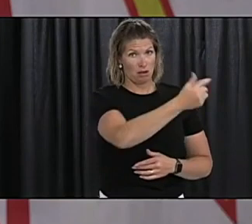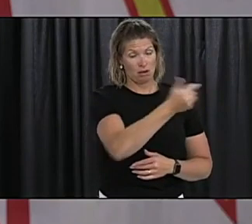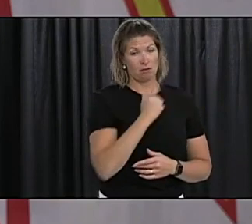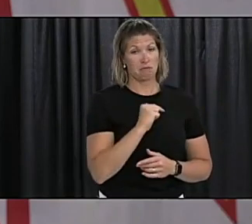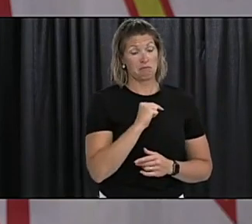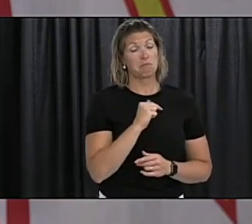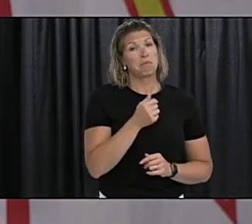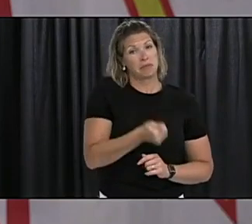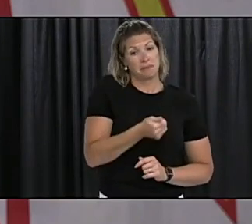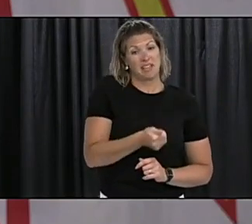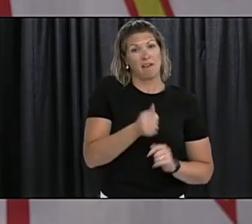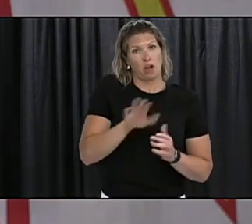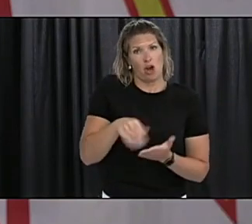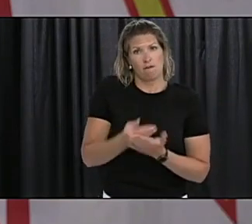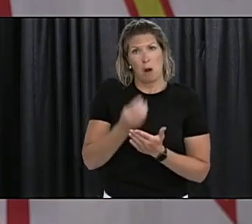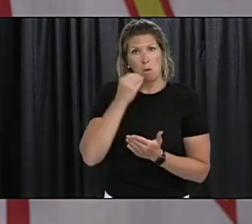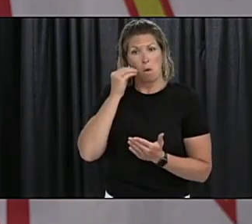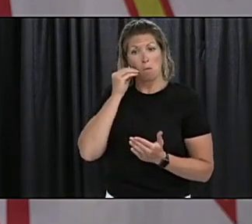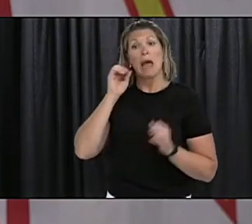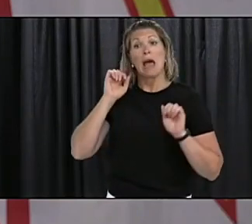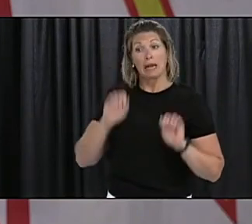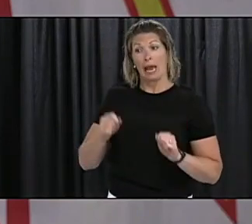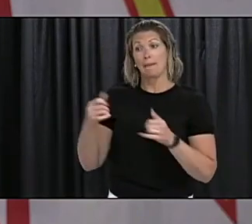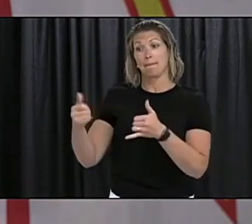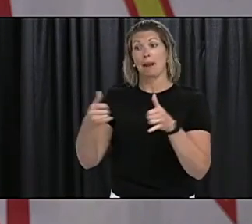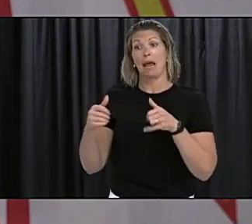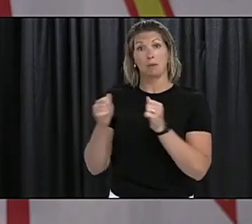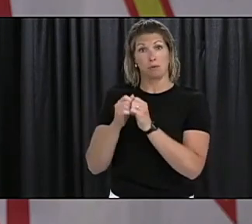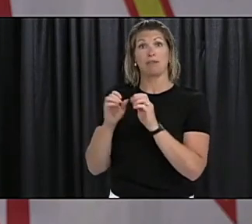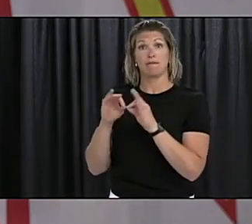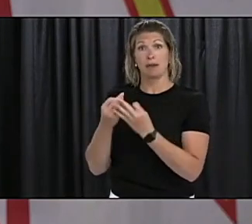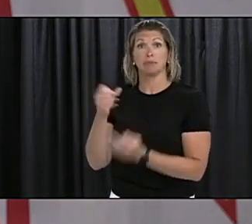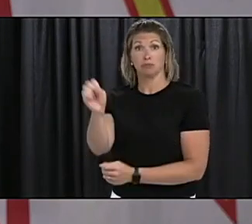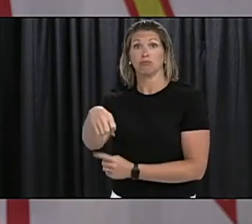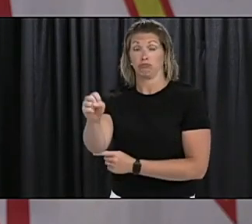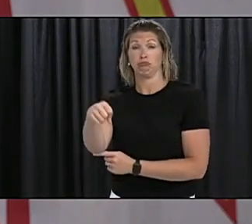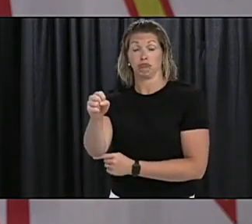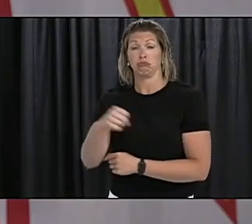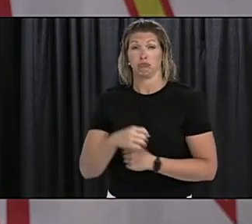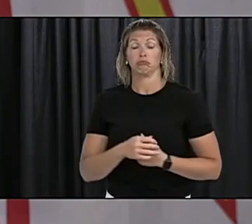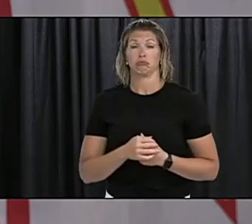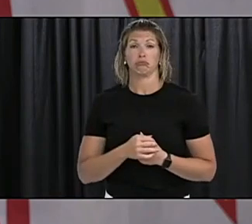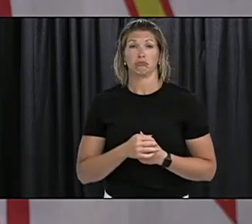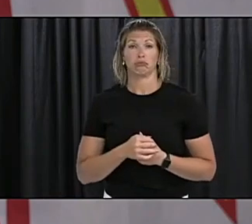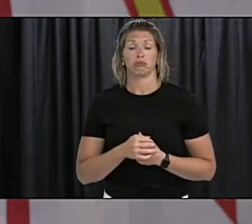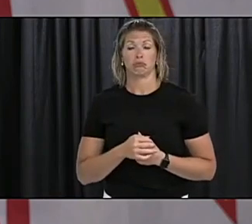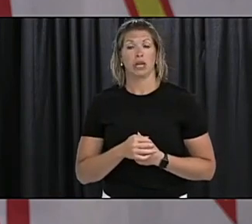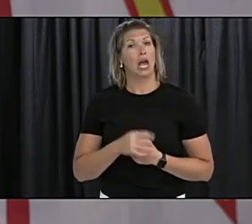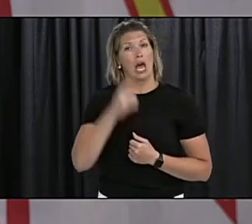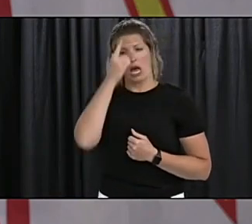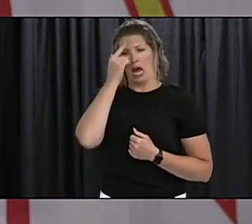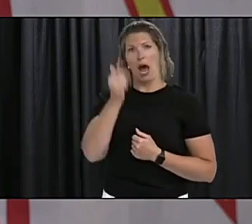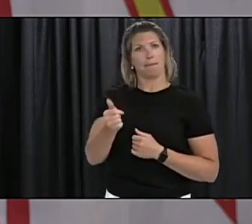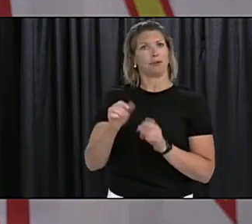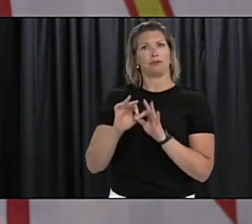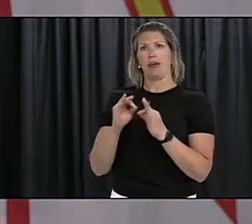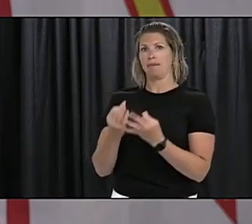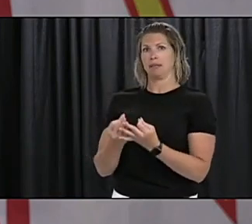when they're self-isolating and these are risks that you know the family themselves would